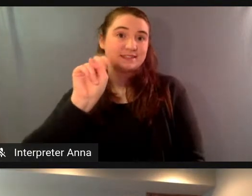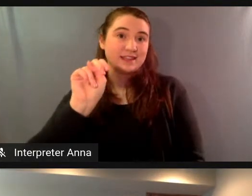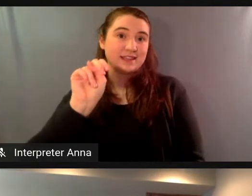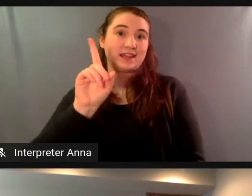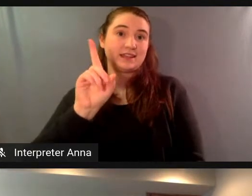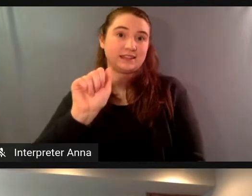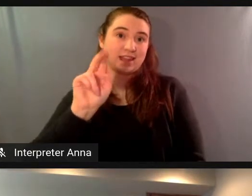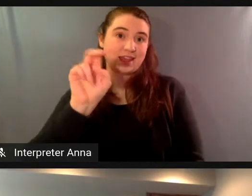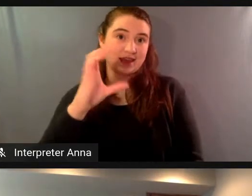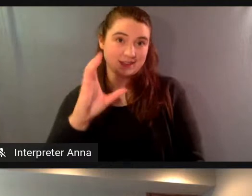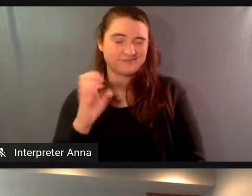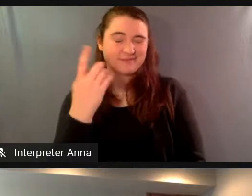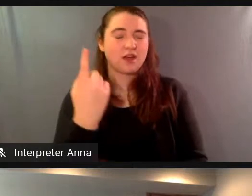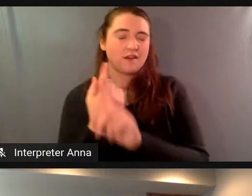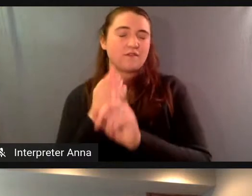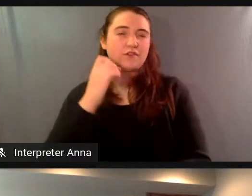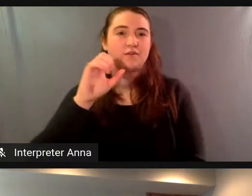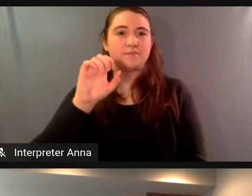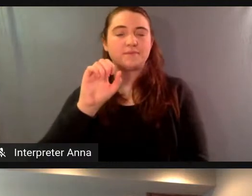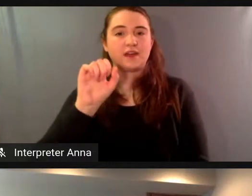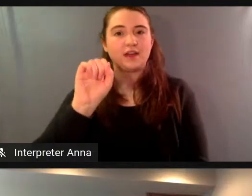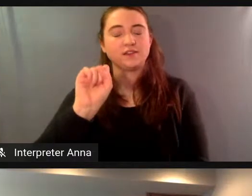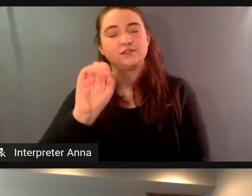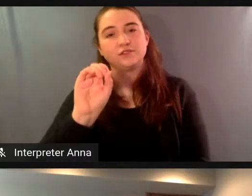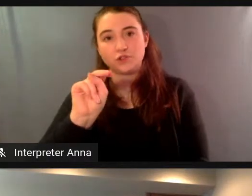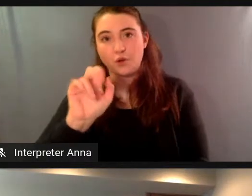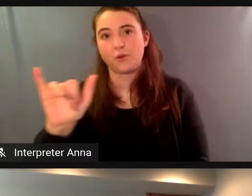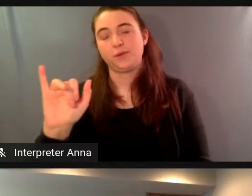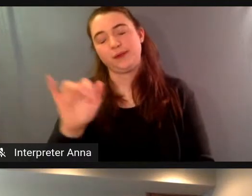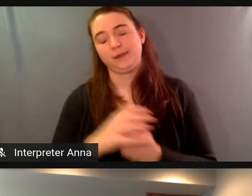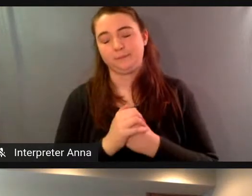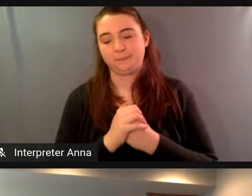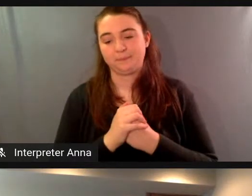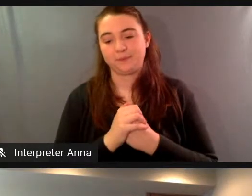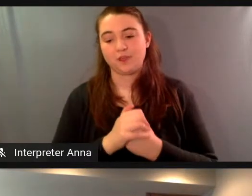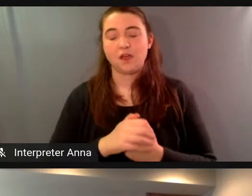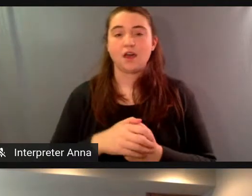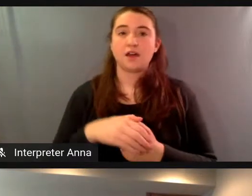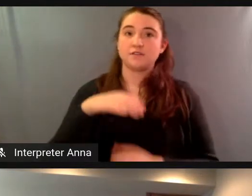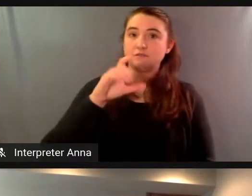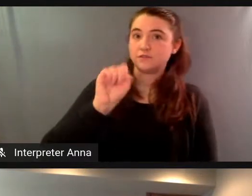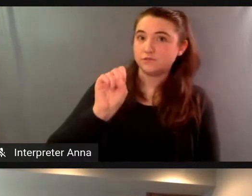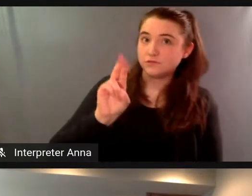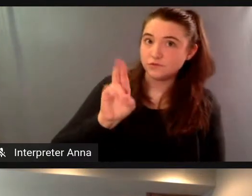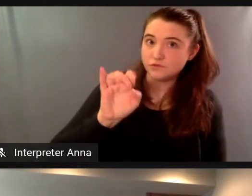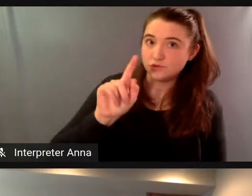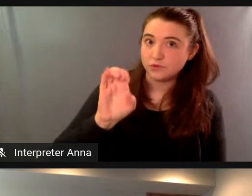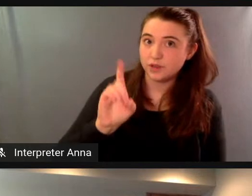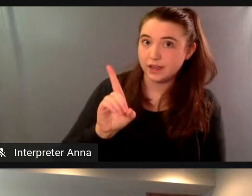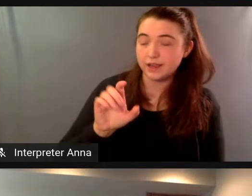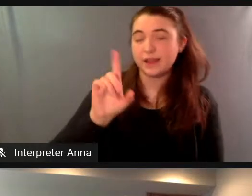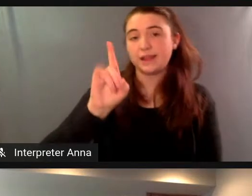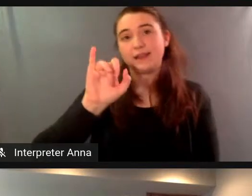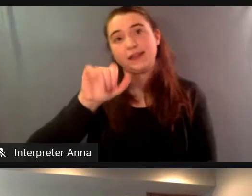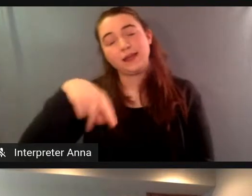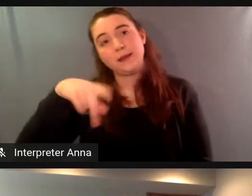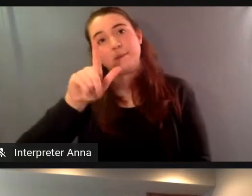her other credits include tokyo project suited the diplomat and i knew it was you